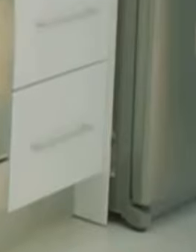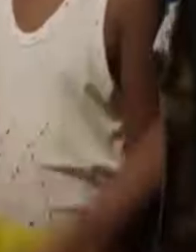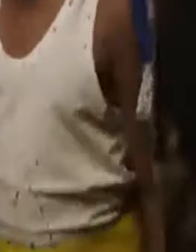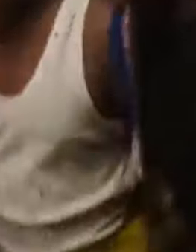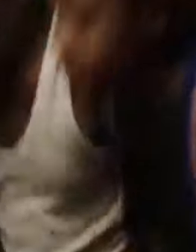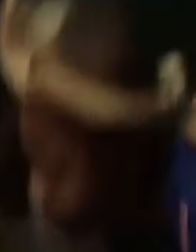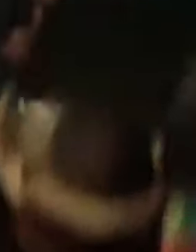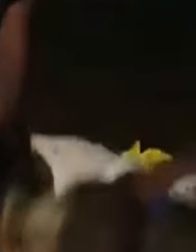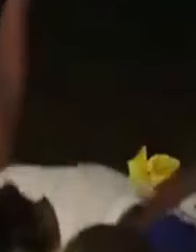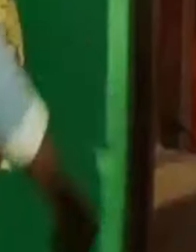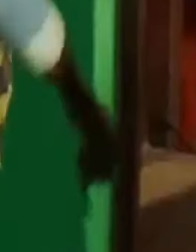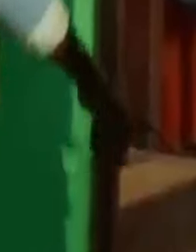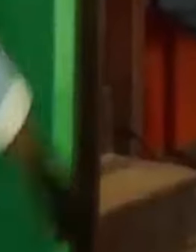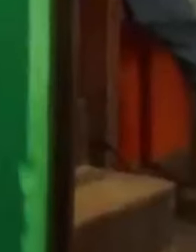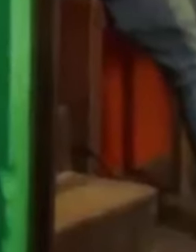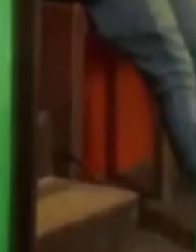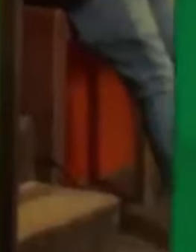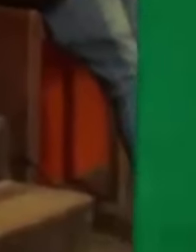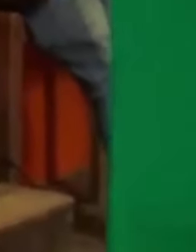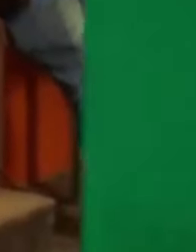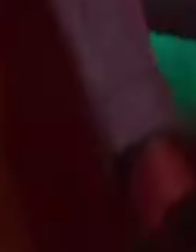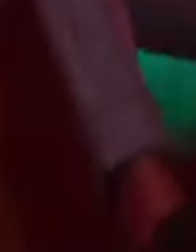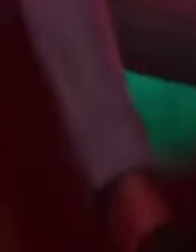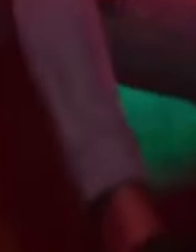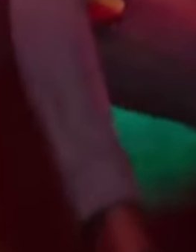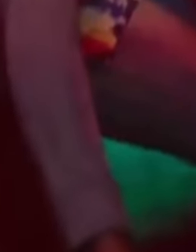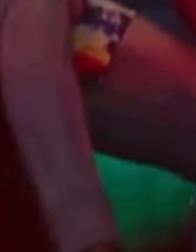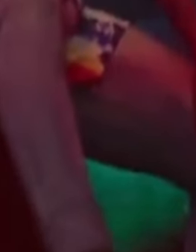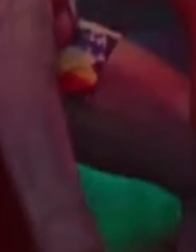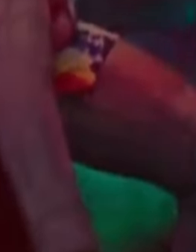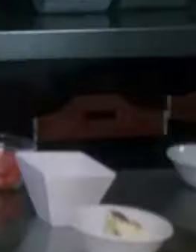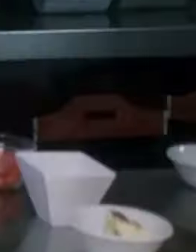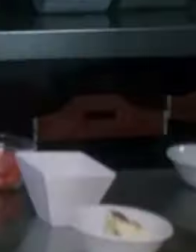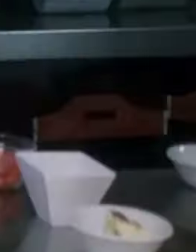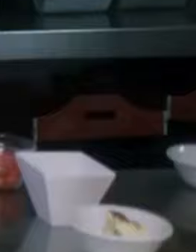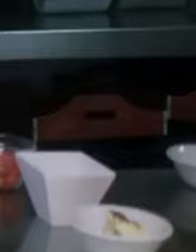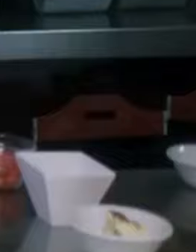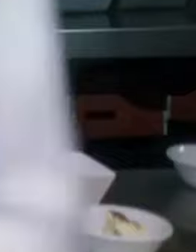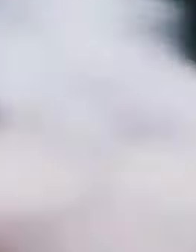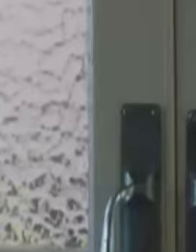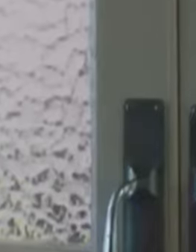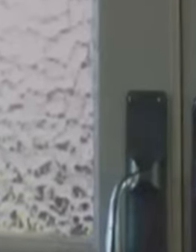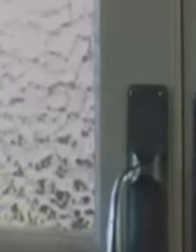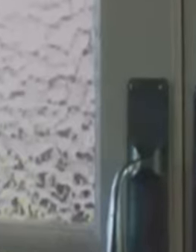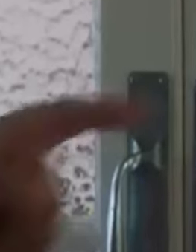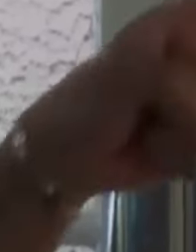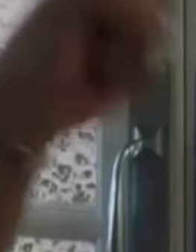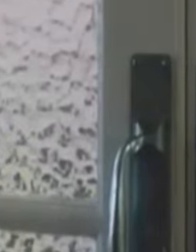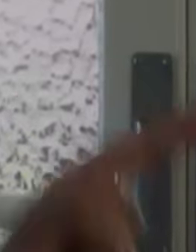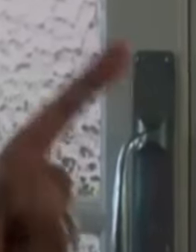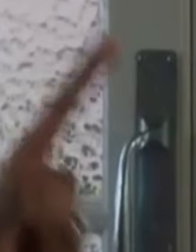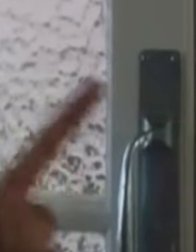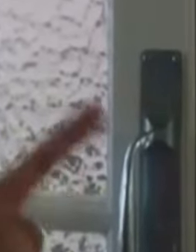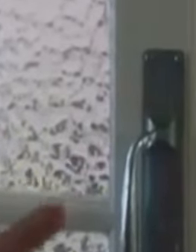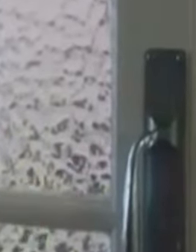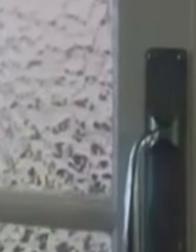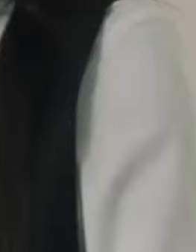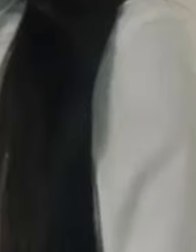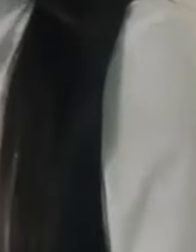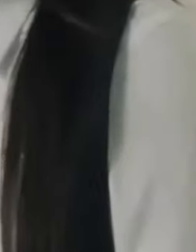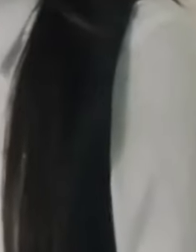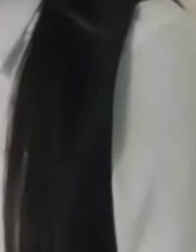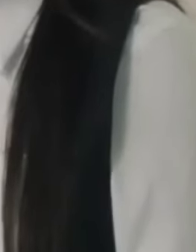You're coming, right? To play with Christmas trees. Where's something age-appropriate for this? And when I come back, you can tell me why you're dressed like a homeless